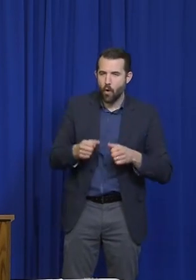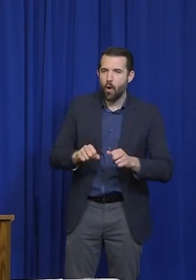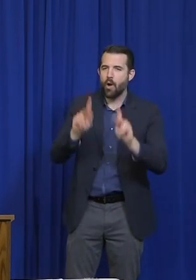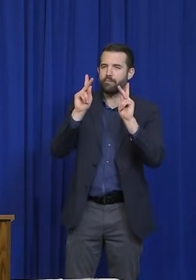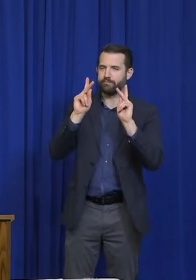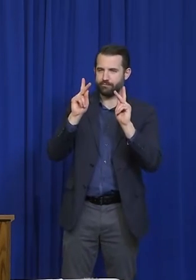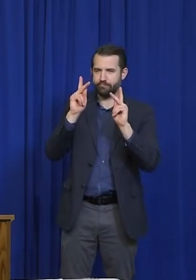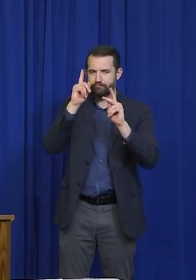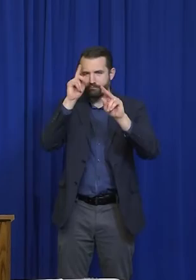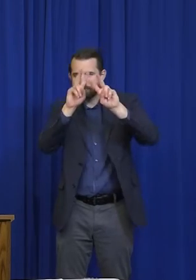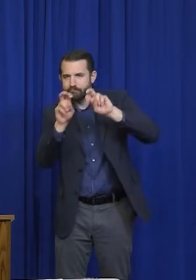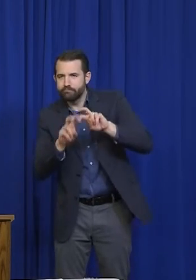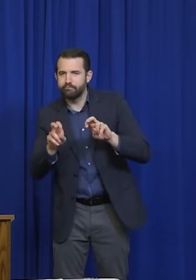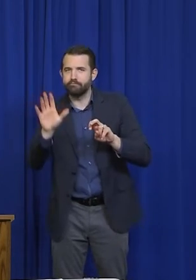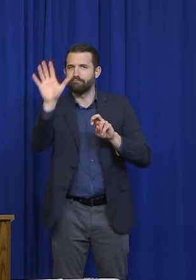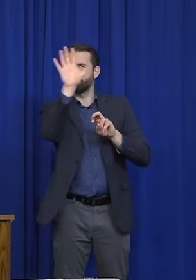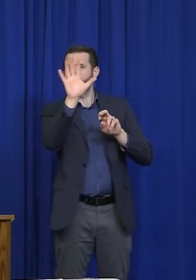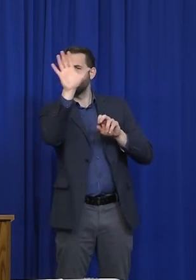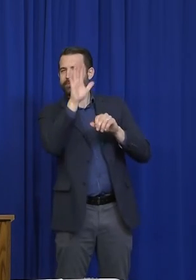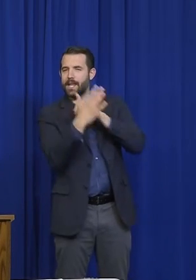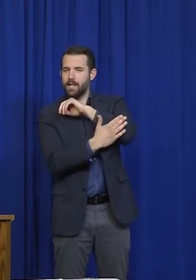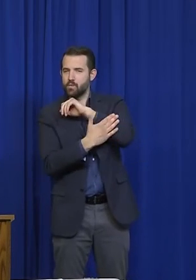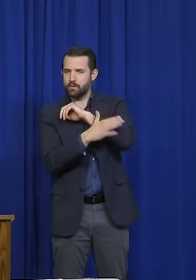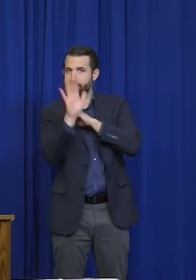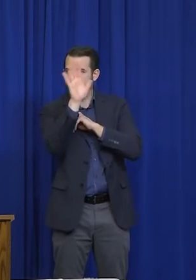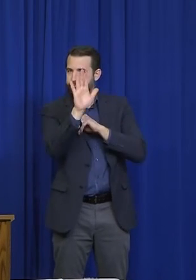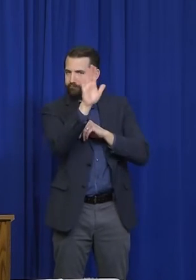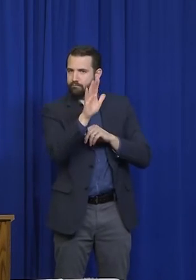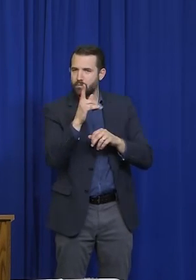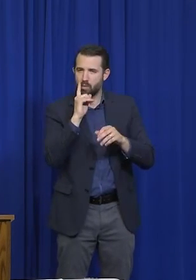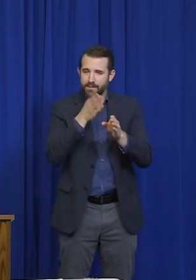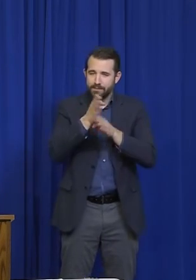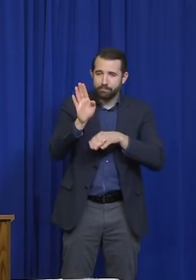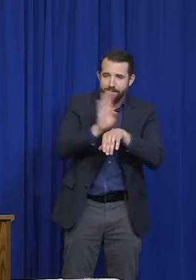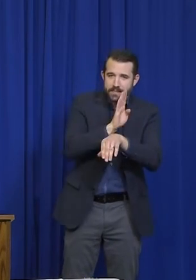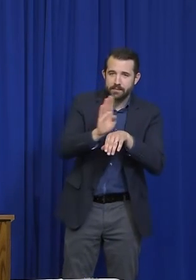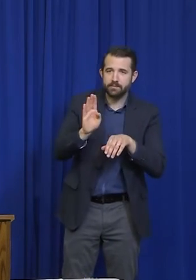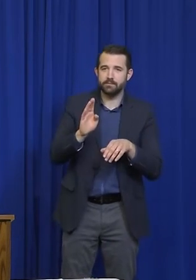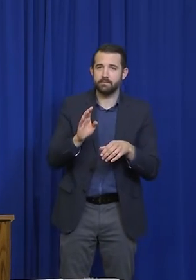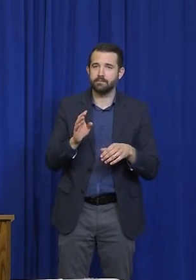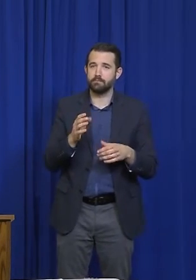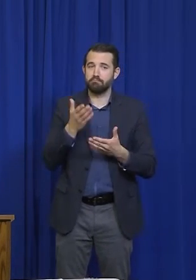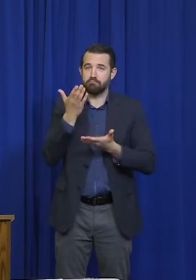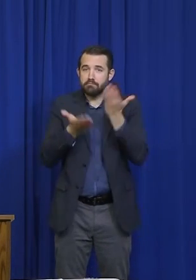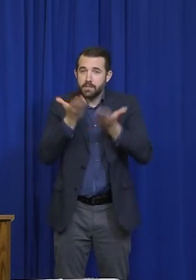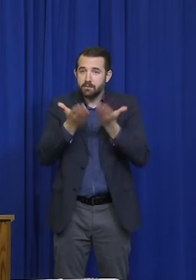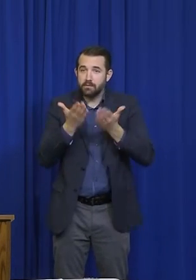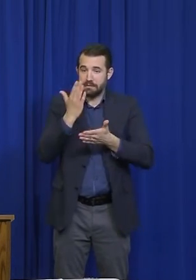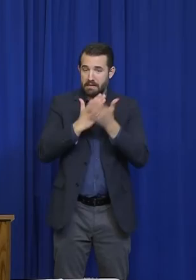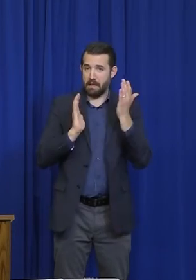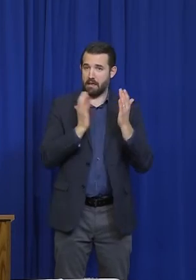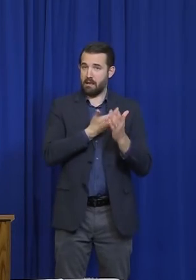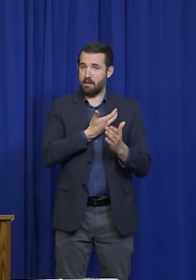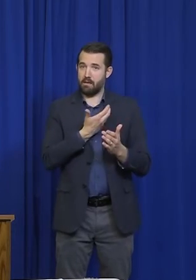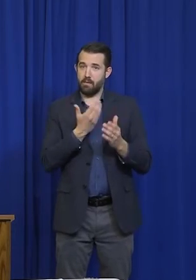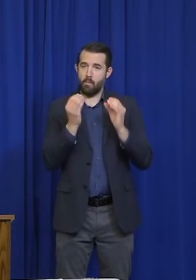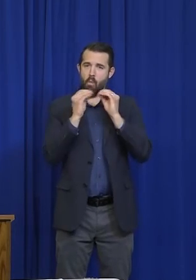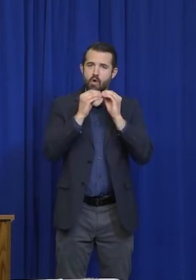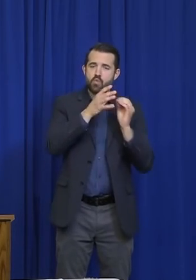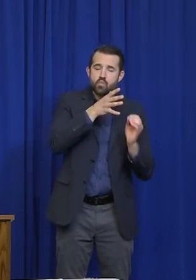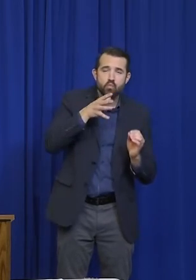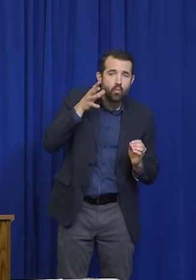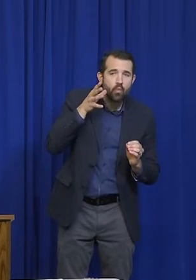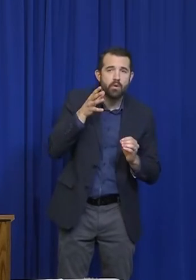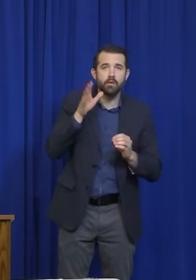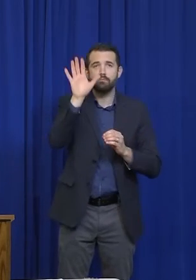kind of actively talking about as well to think about, are there options for some of our rural counties to open certain things a